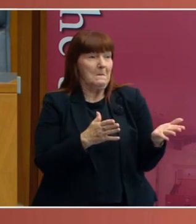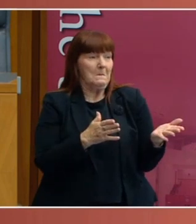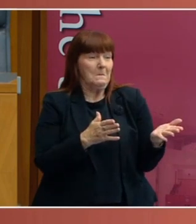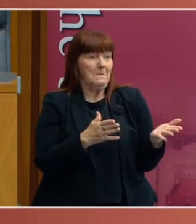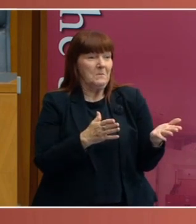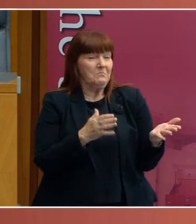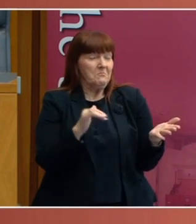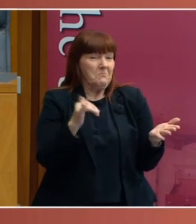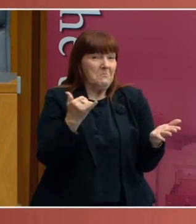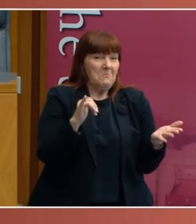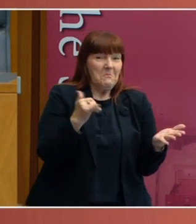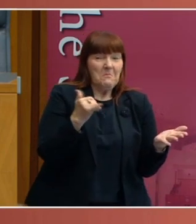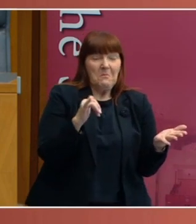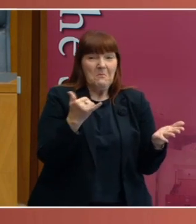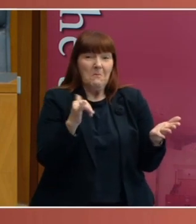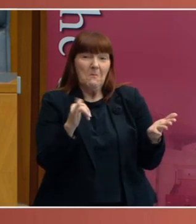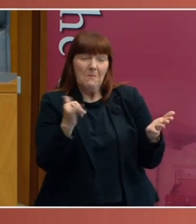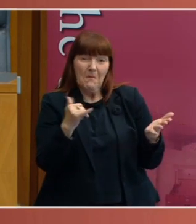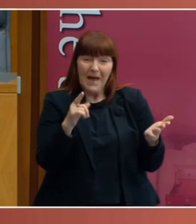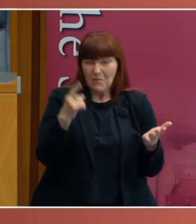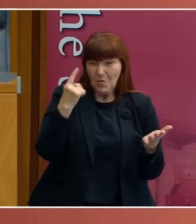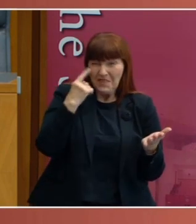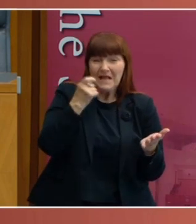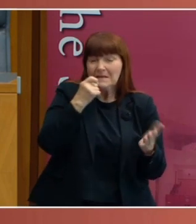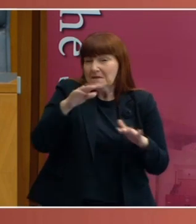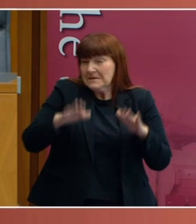have something familiar about it.